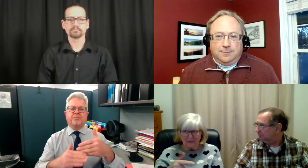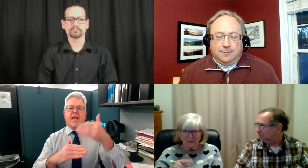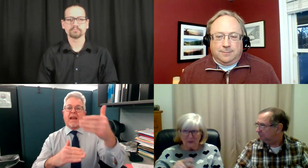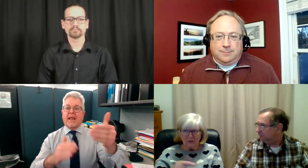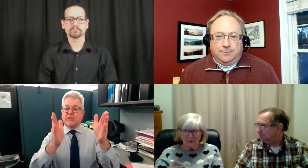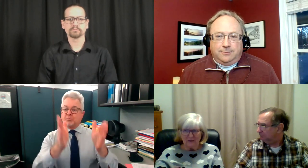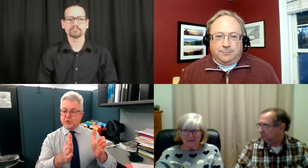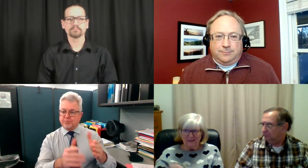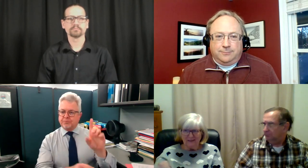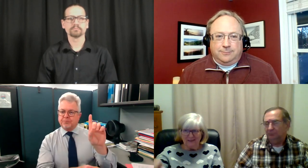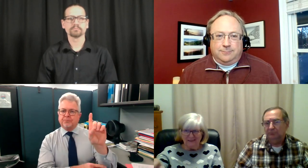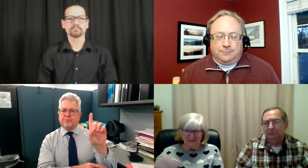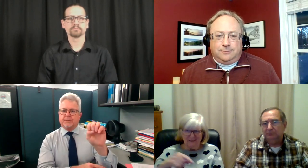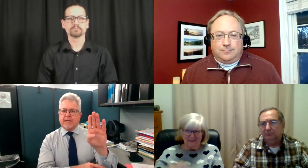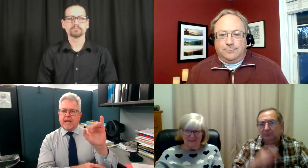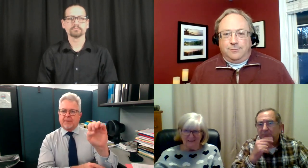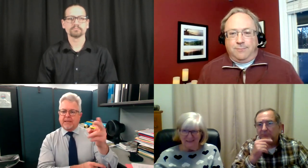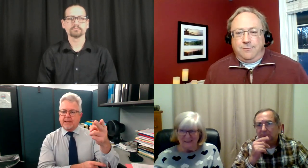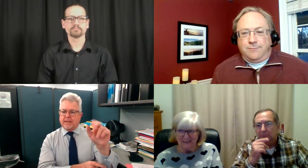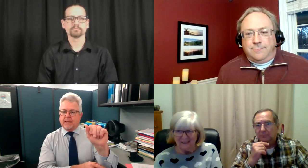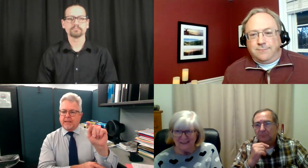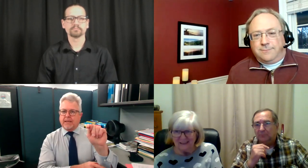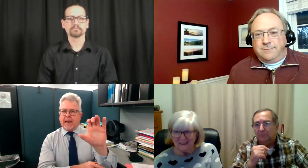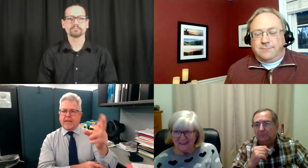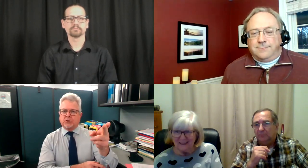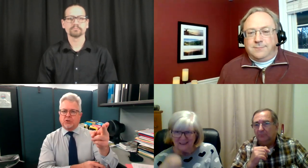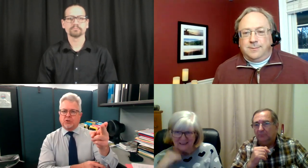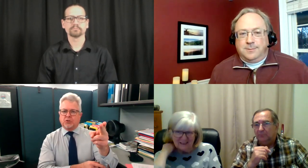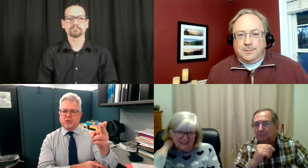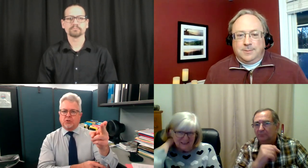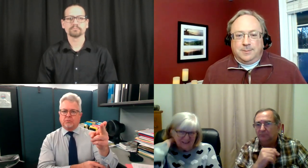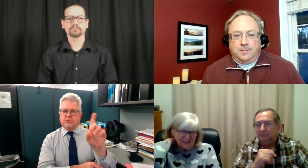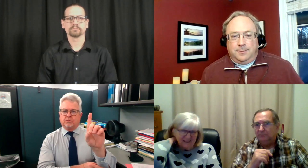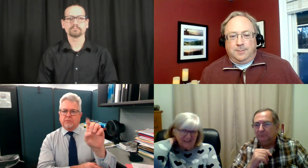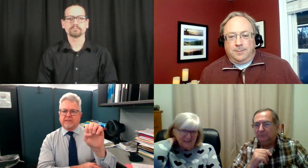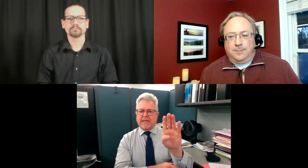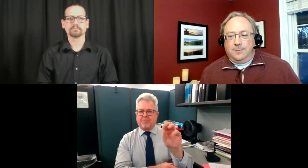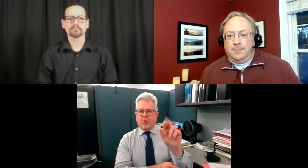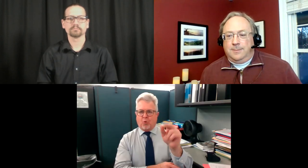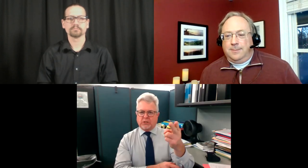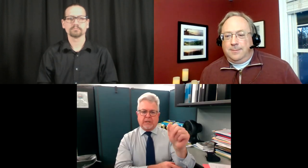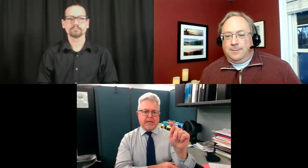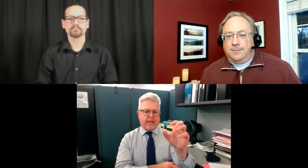Okay. Thank you for your question, Paul. I have another person in the queue, and her name is Deborah.